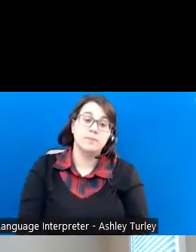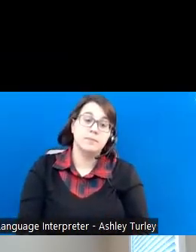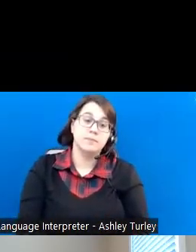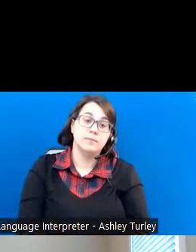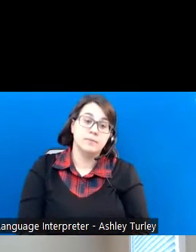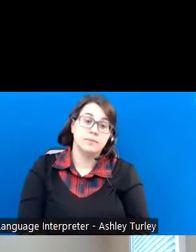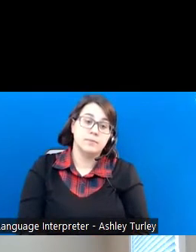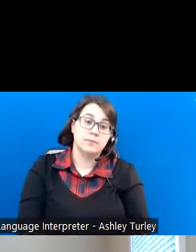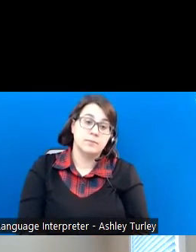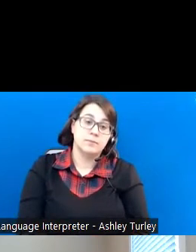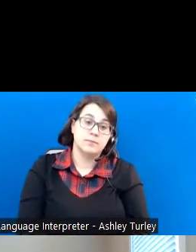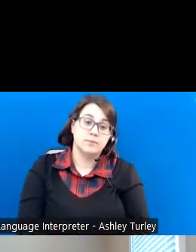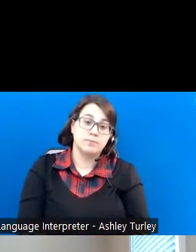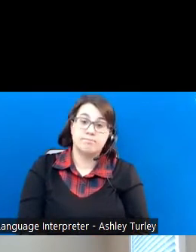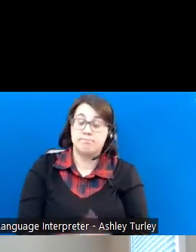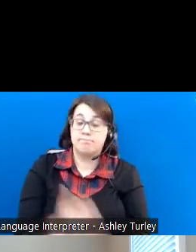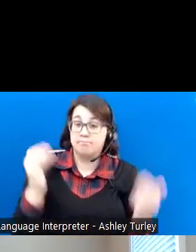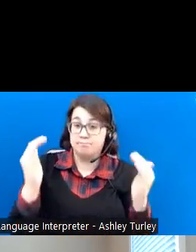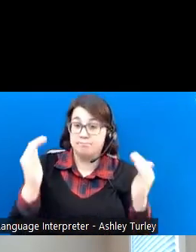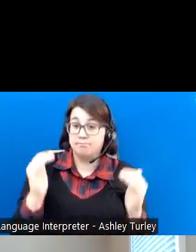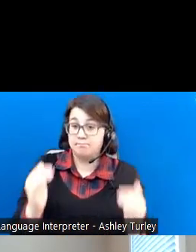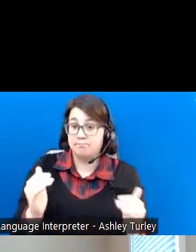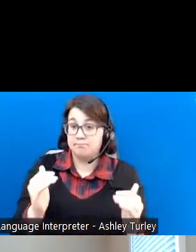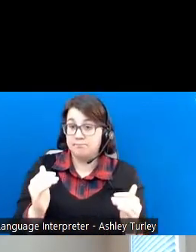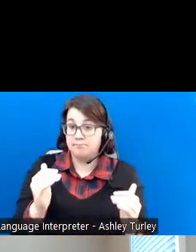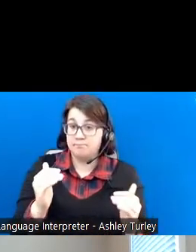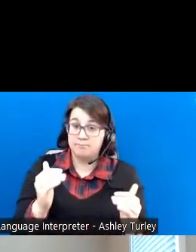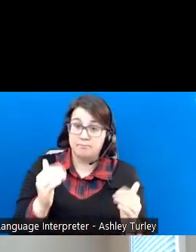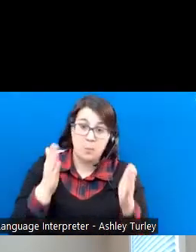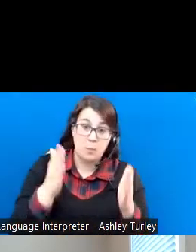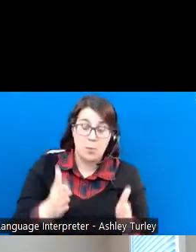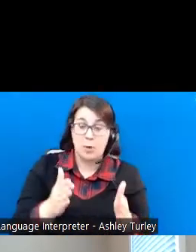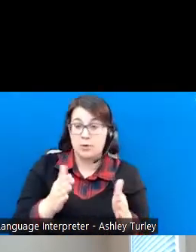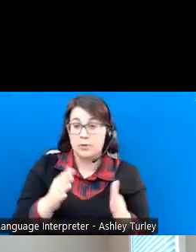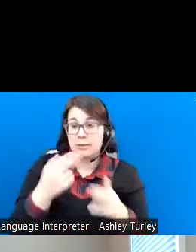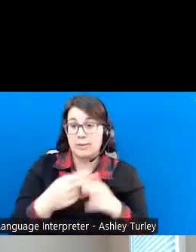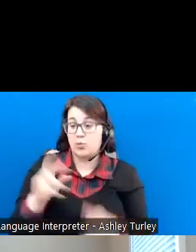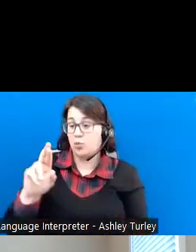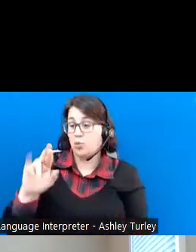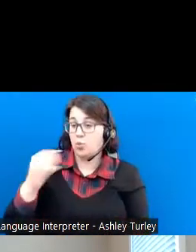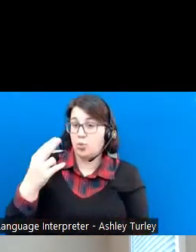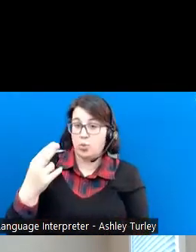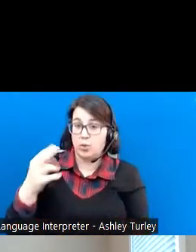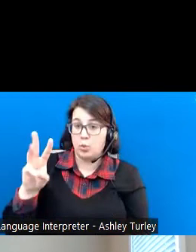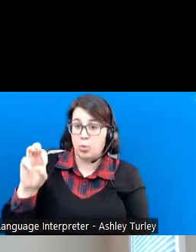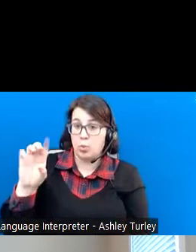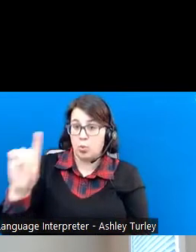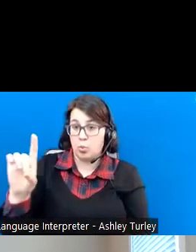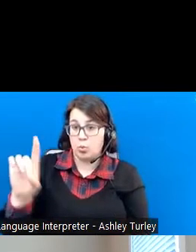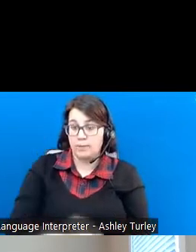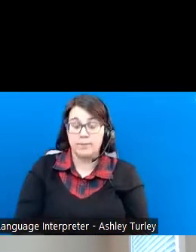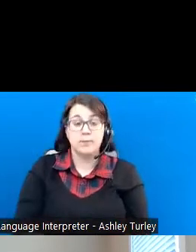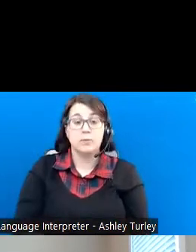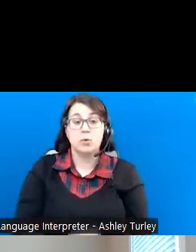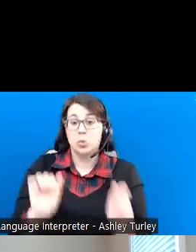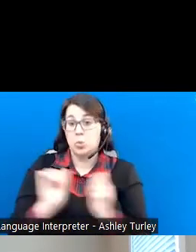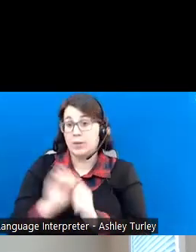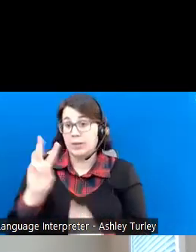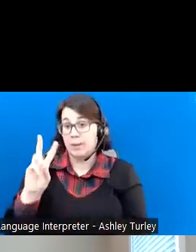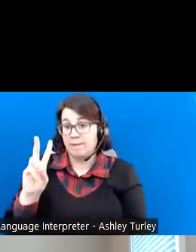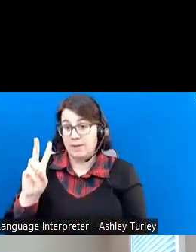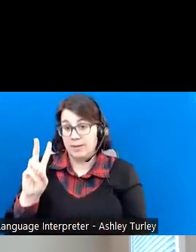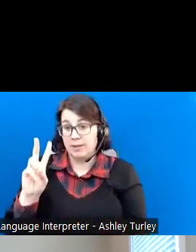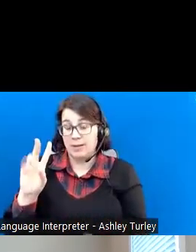So now let's move on to our next expert panelist, Rich Ward. He is with the West Virginia Division of Rehabilitation